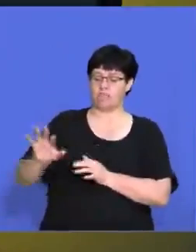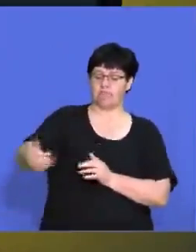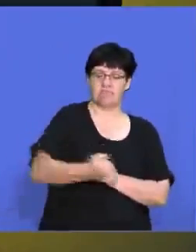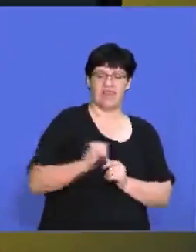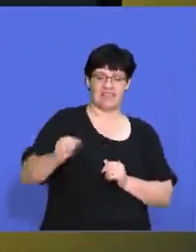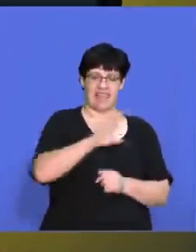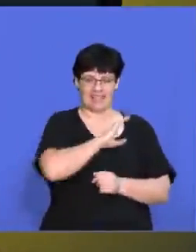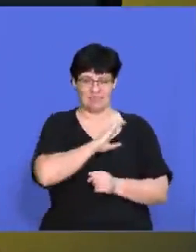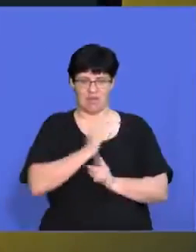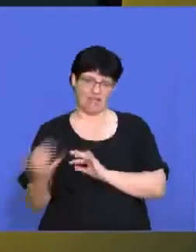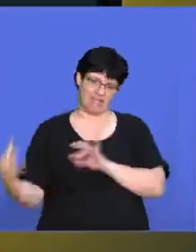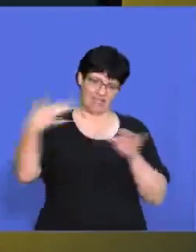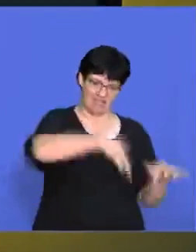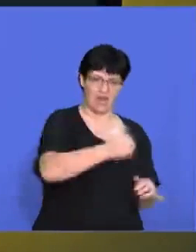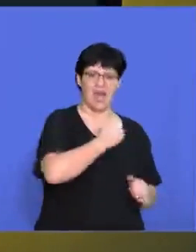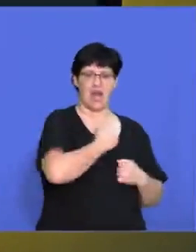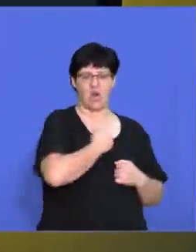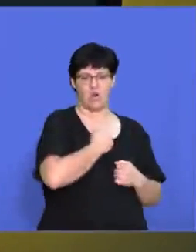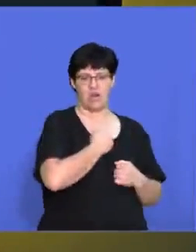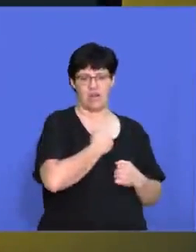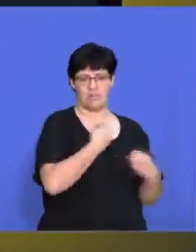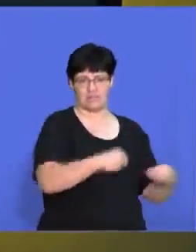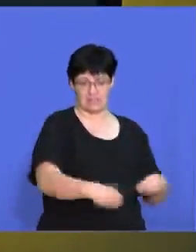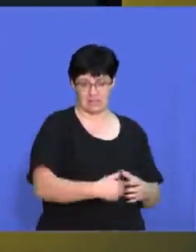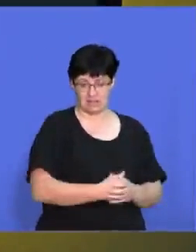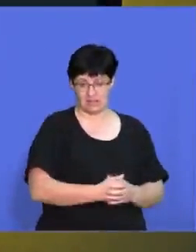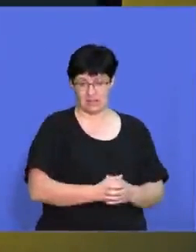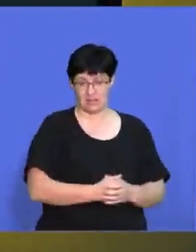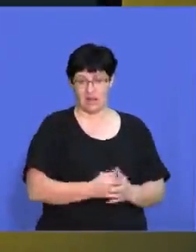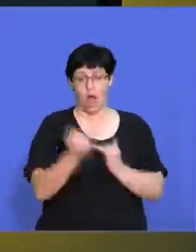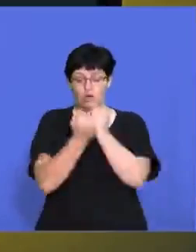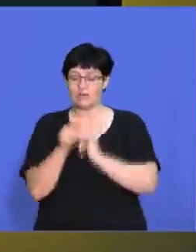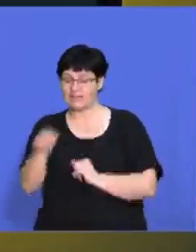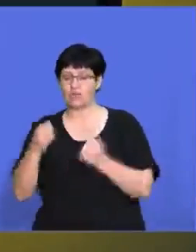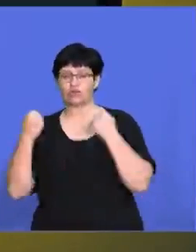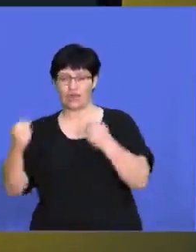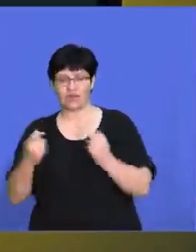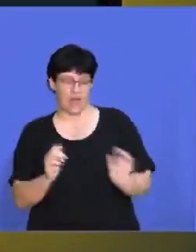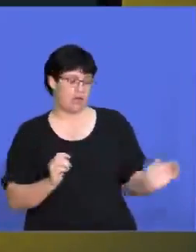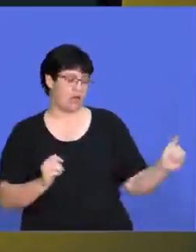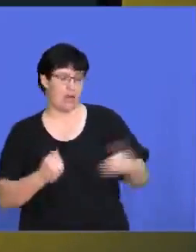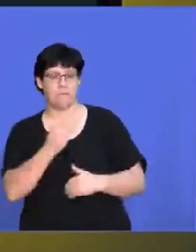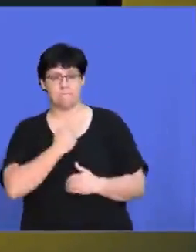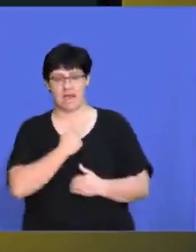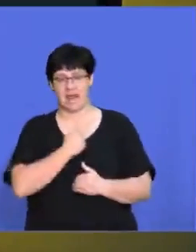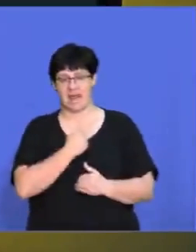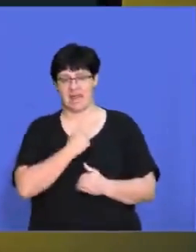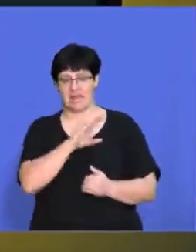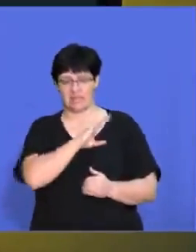our competitors and to pull, um, more, um, more customers away? And what are our competitor's strengths? Now, if I know what the